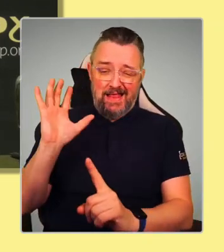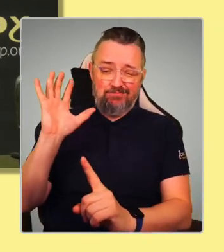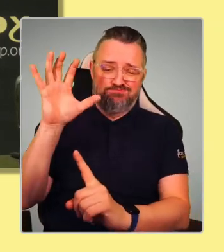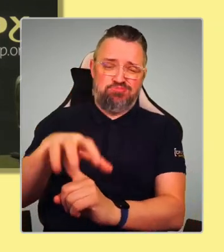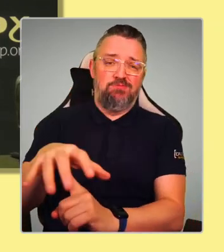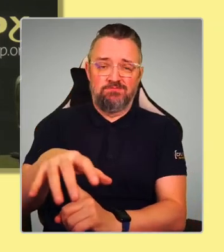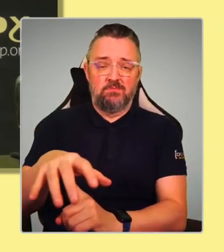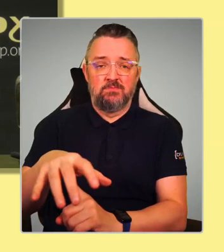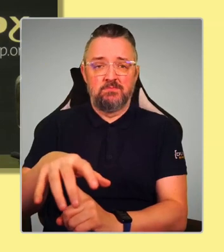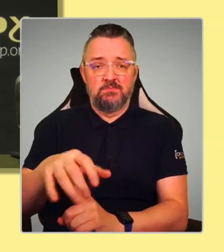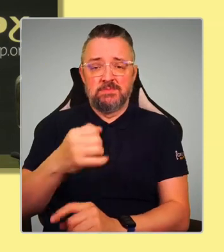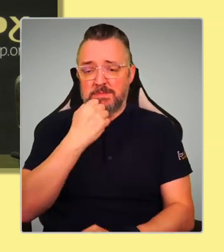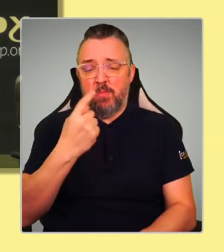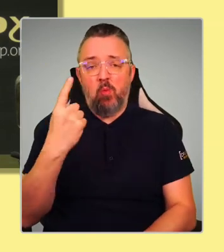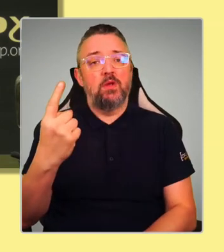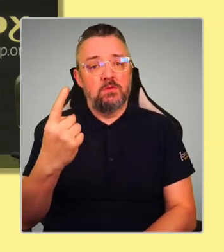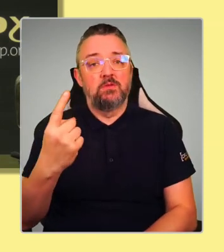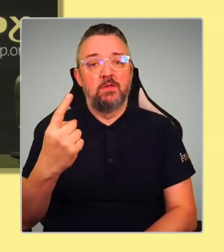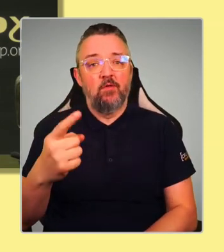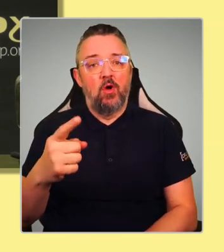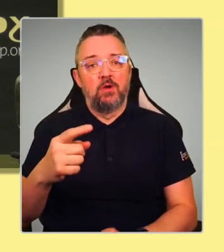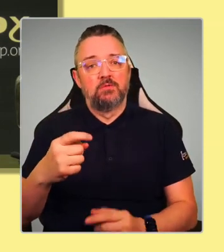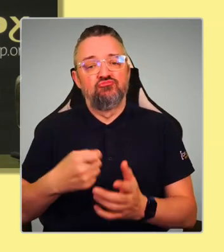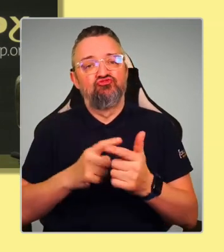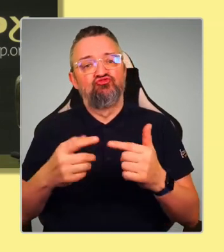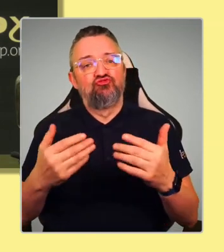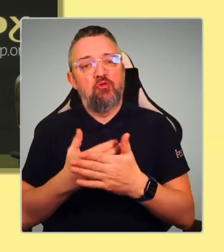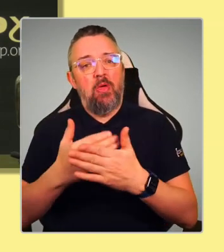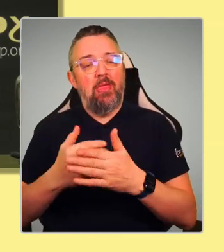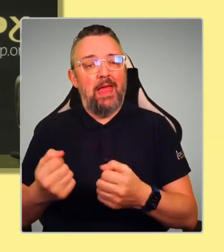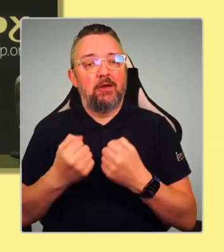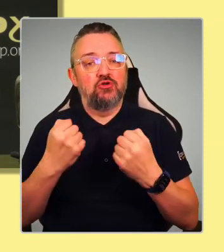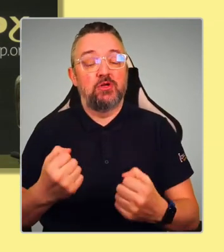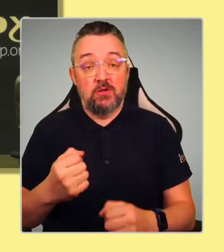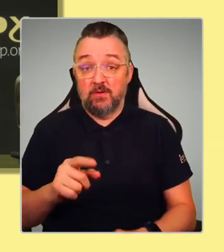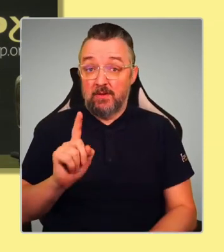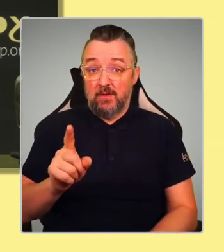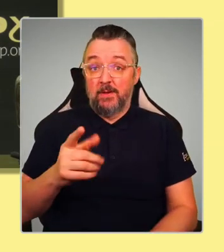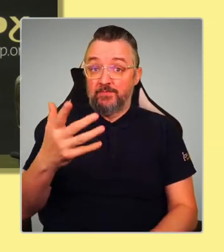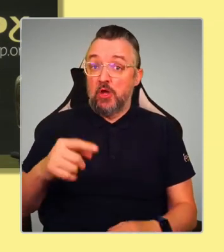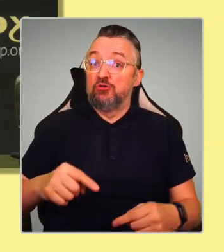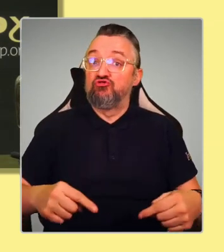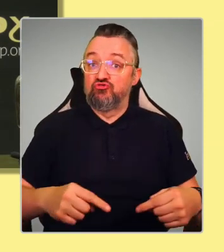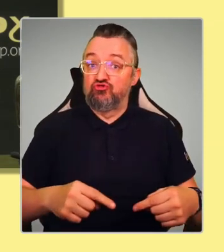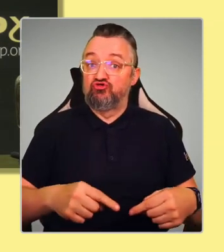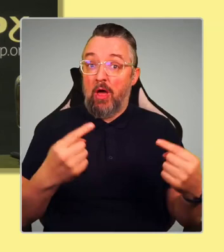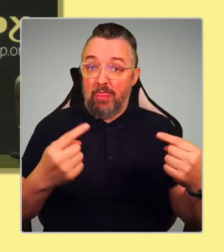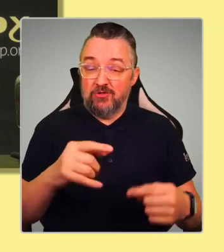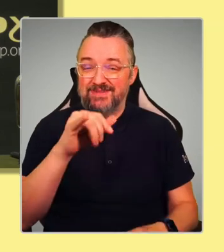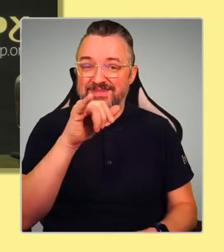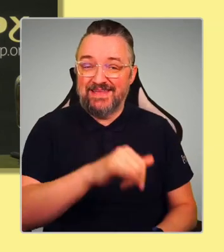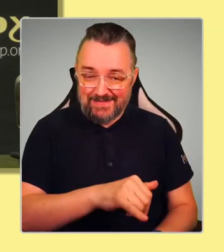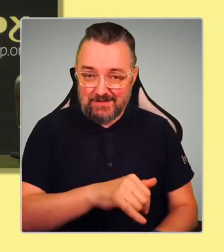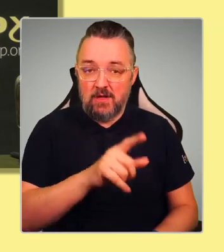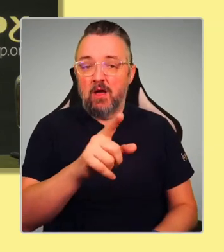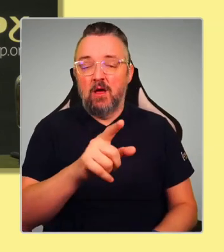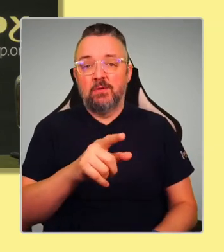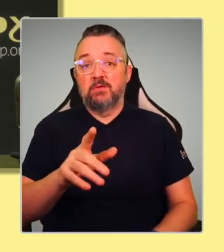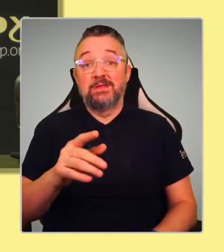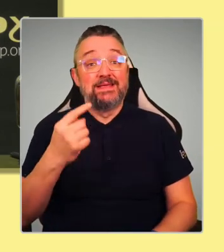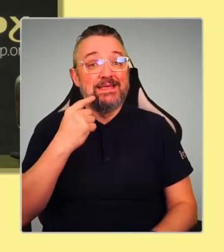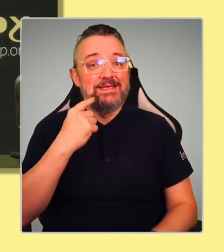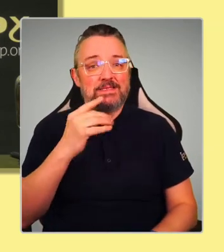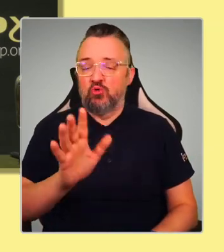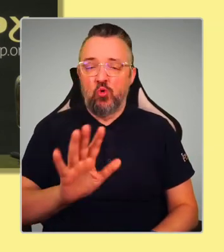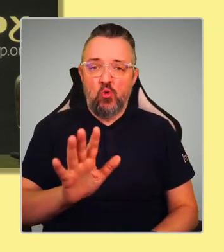renewables. So that is both the biggest challenge, because we know it's a huge challenge, and it's not going to be easy. We need a just